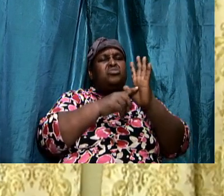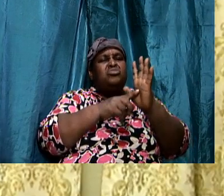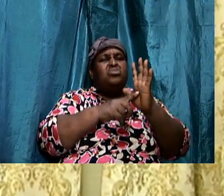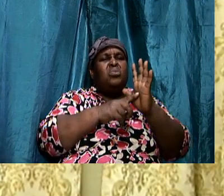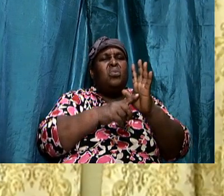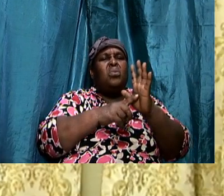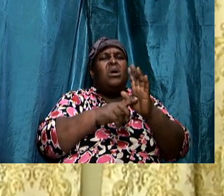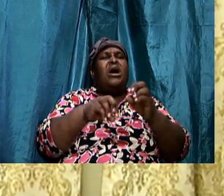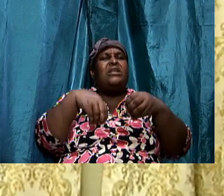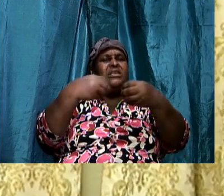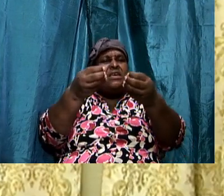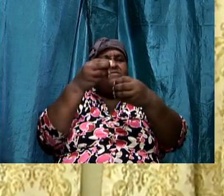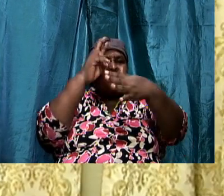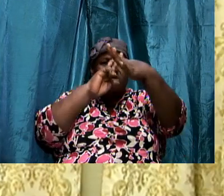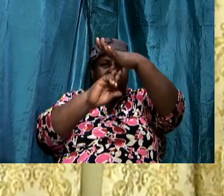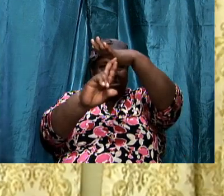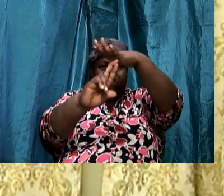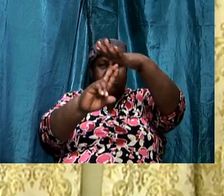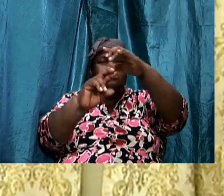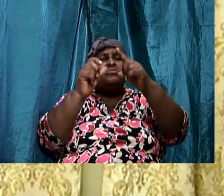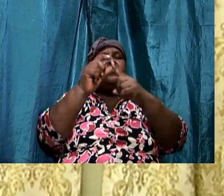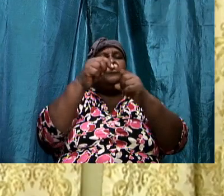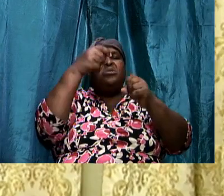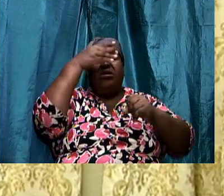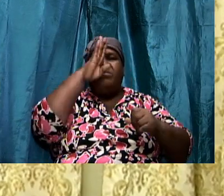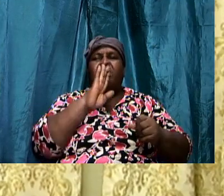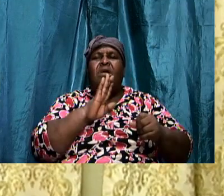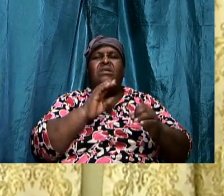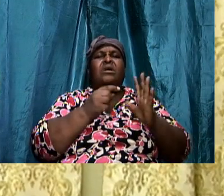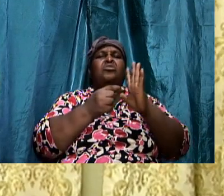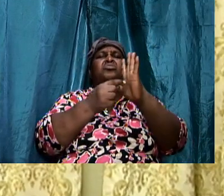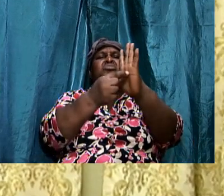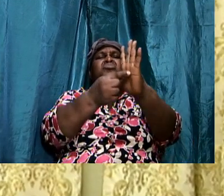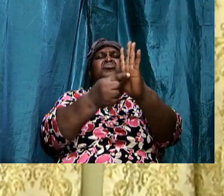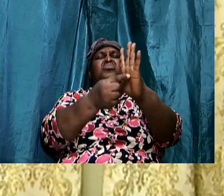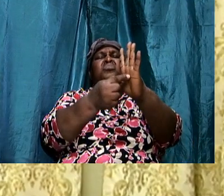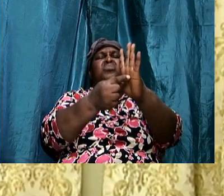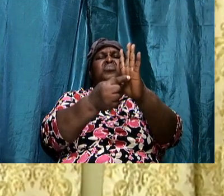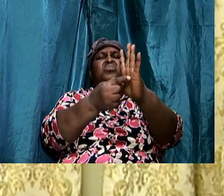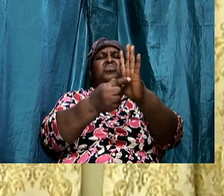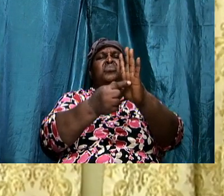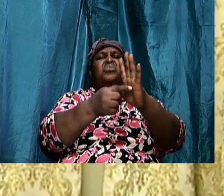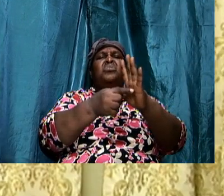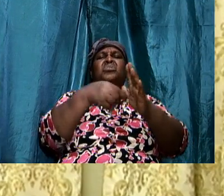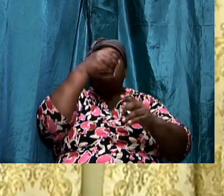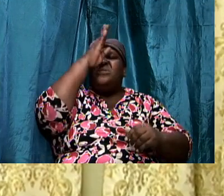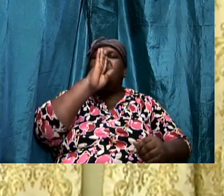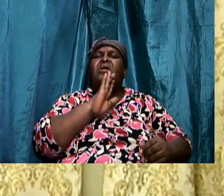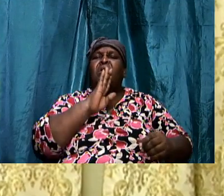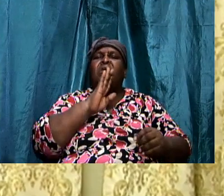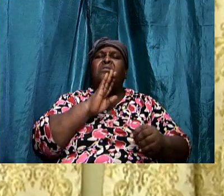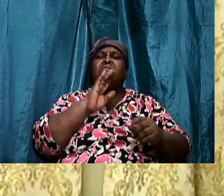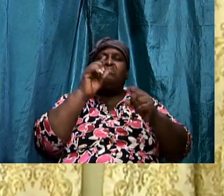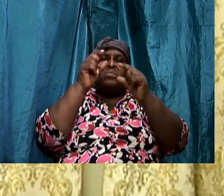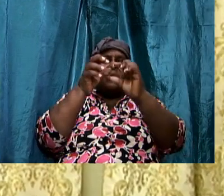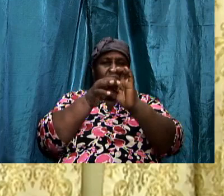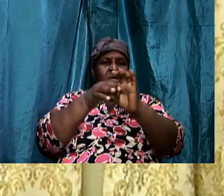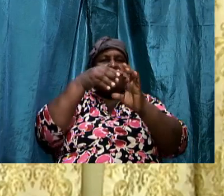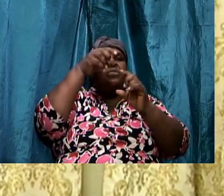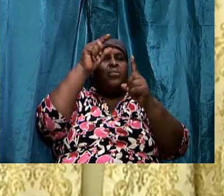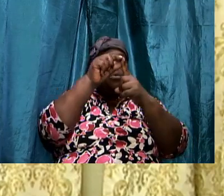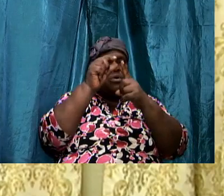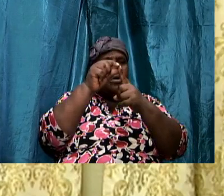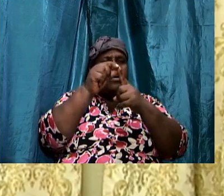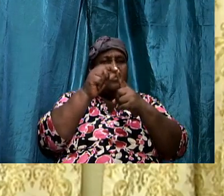To the word of God. And show due respect. To the God of the word. It is